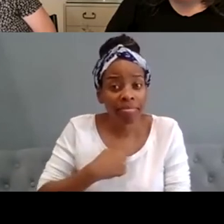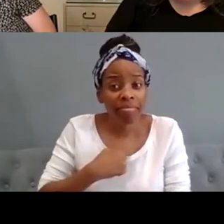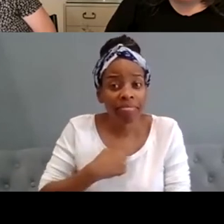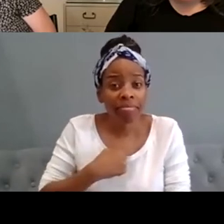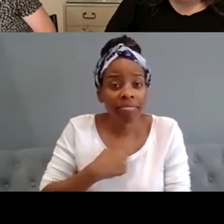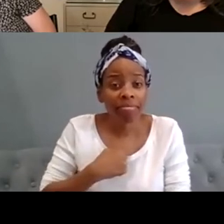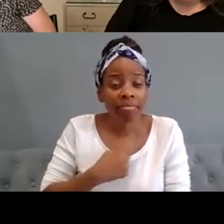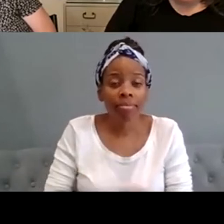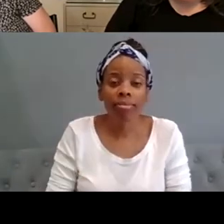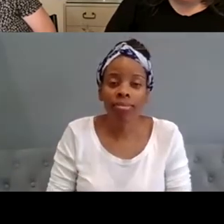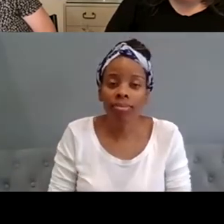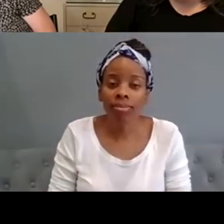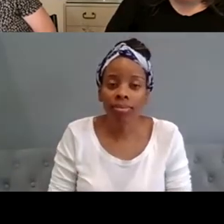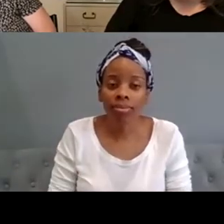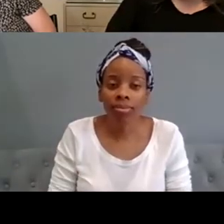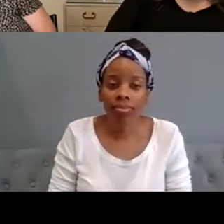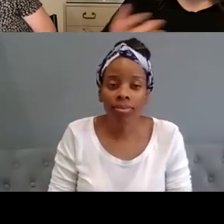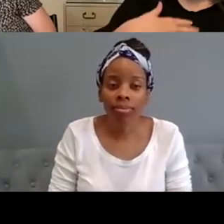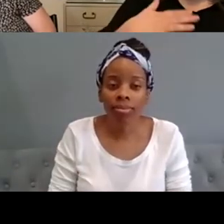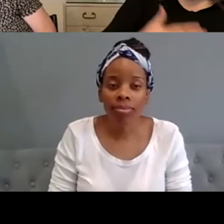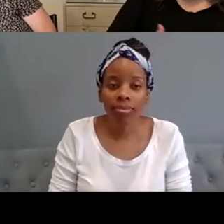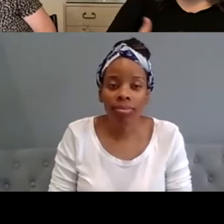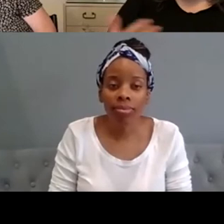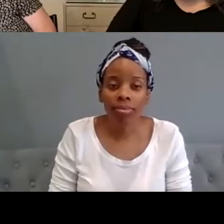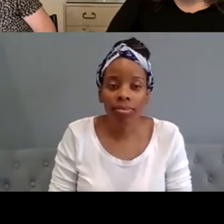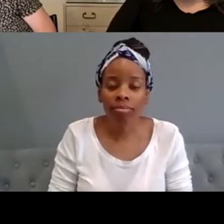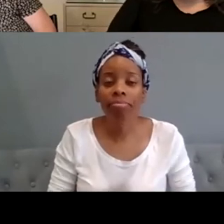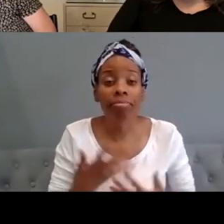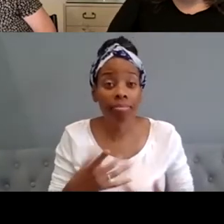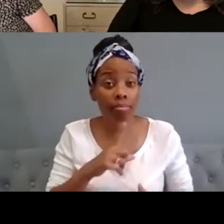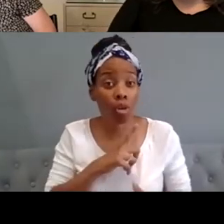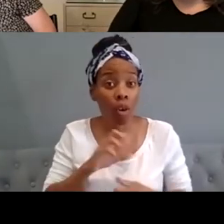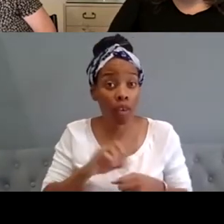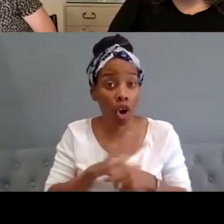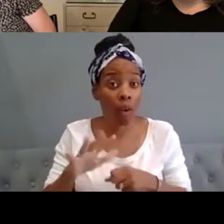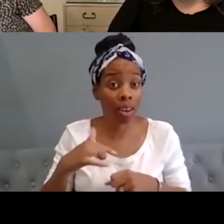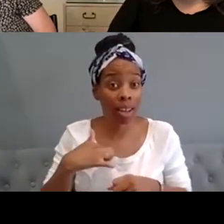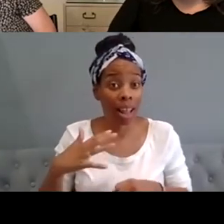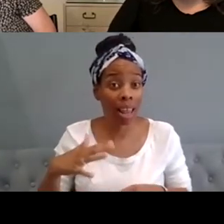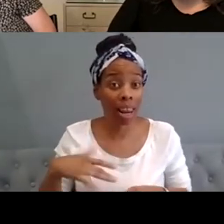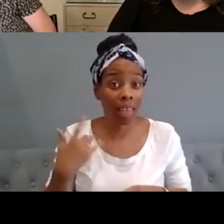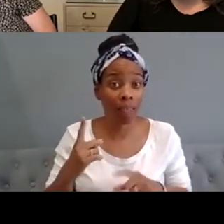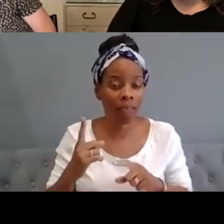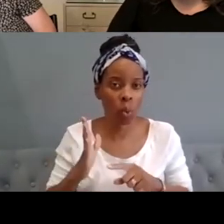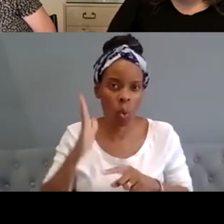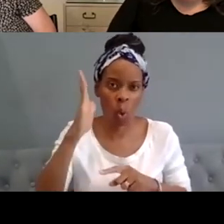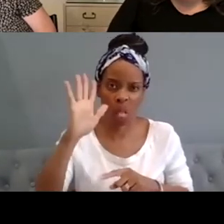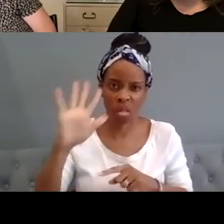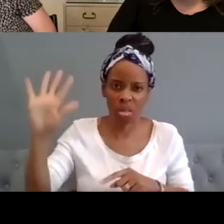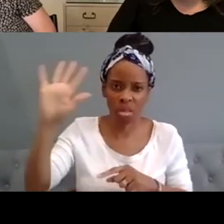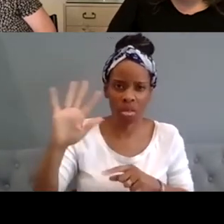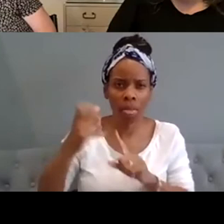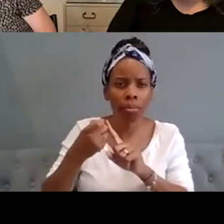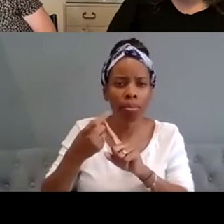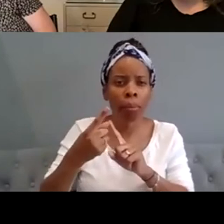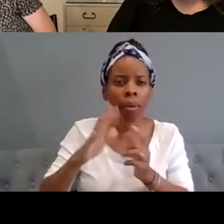um it is hard like especially i've because of covid and i'm now living up in the north just outside of hull